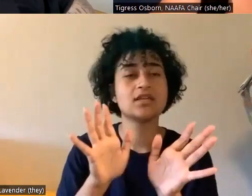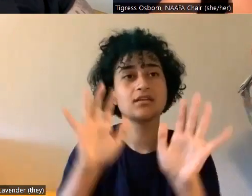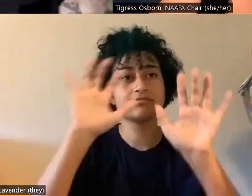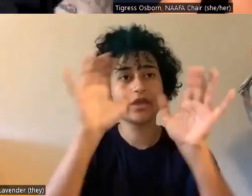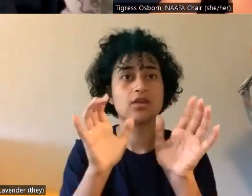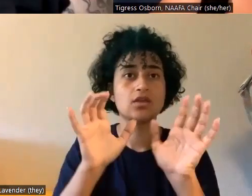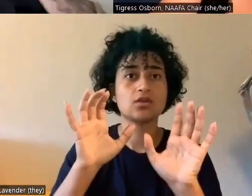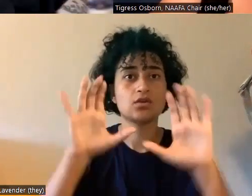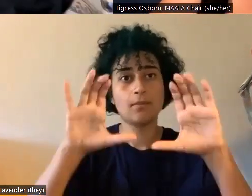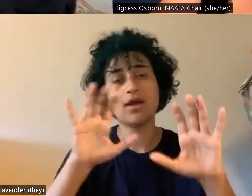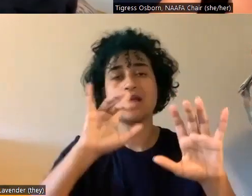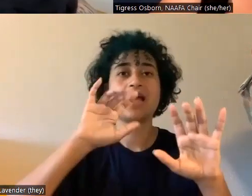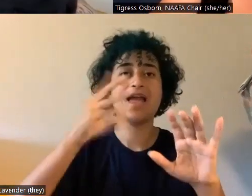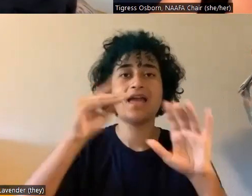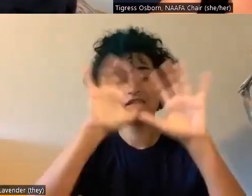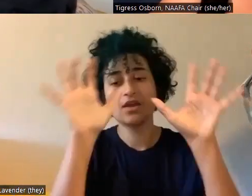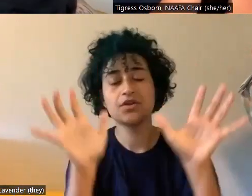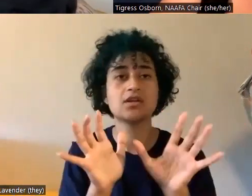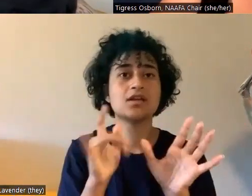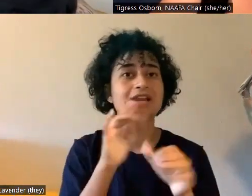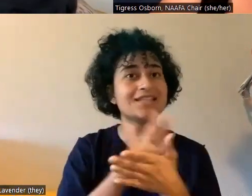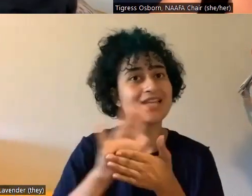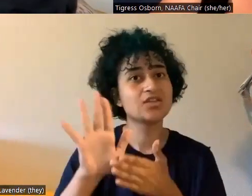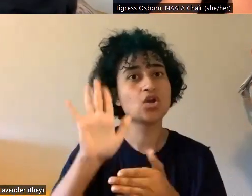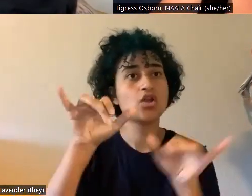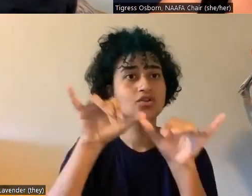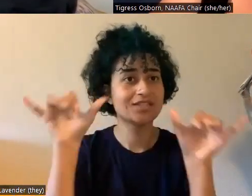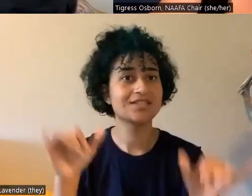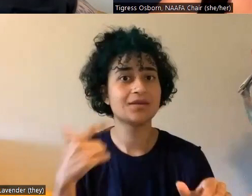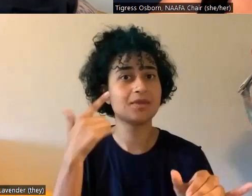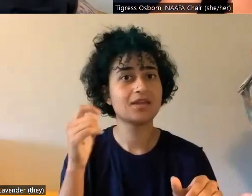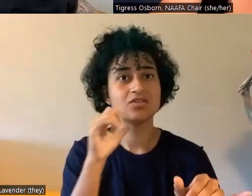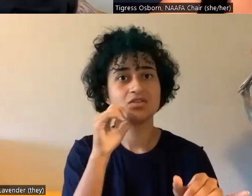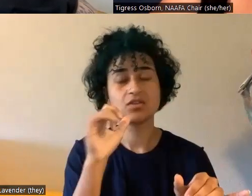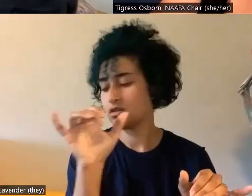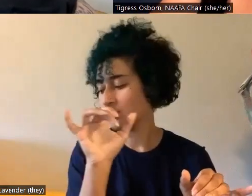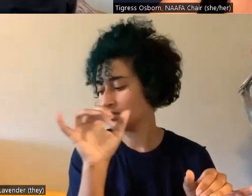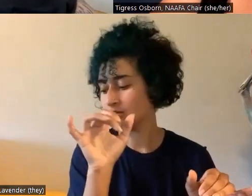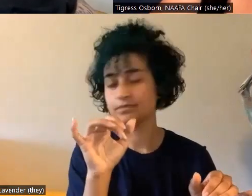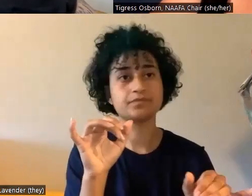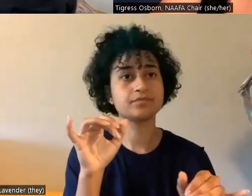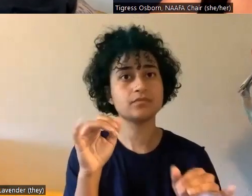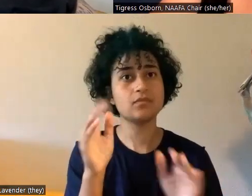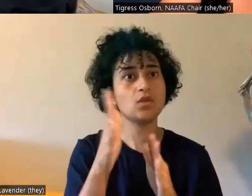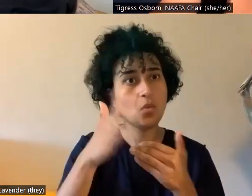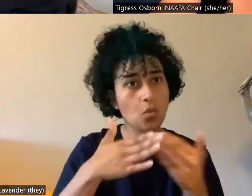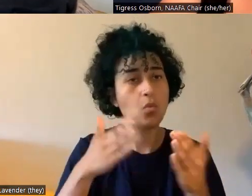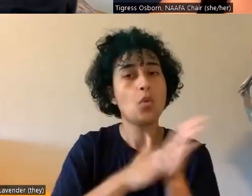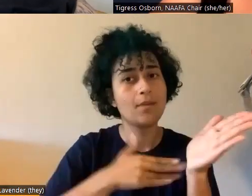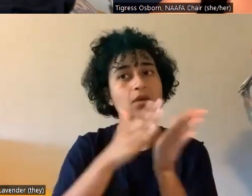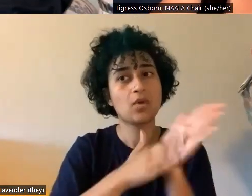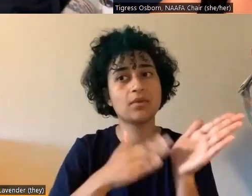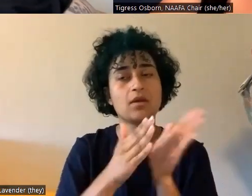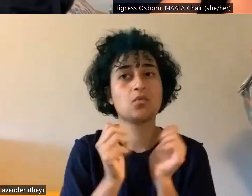a, it's really much nicer on your system. Cause you're not just like aggressively wiping with toilet tissue